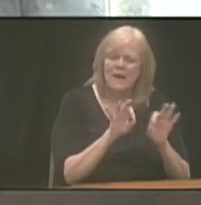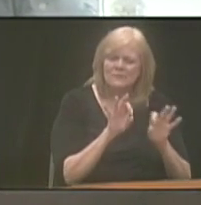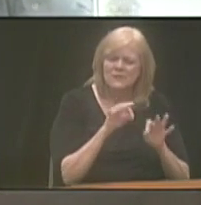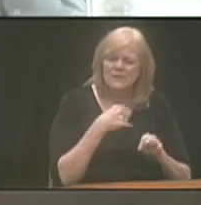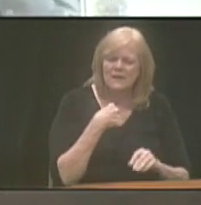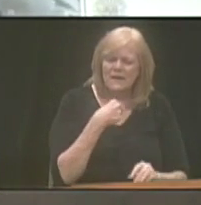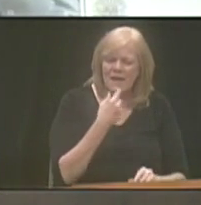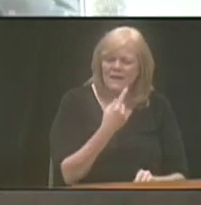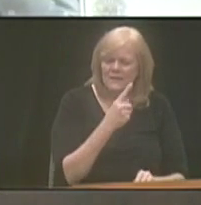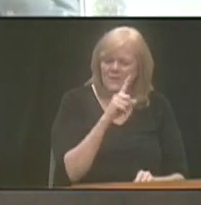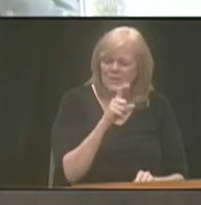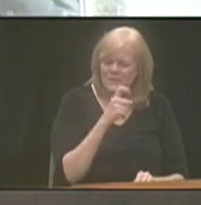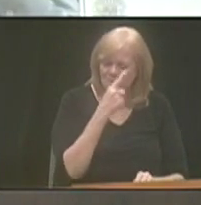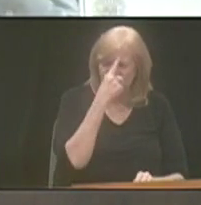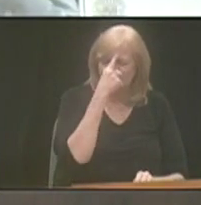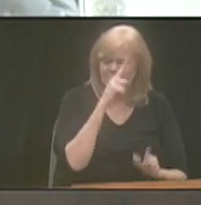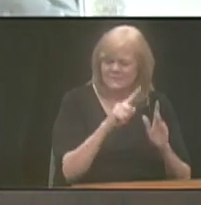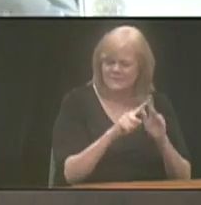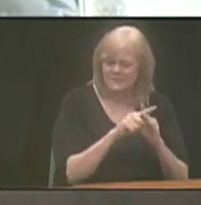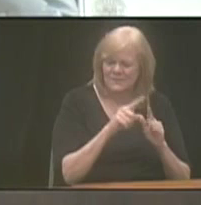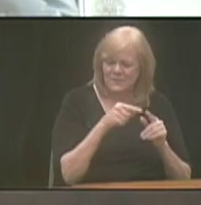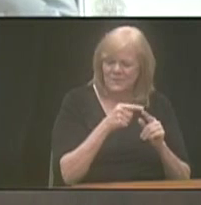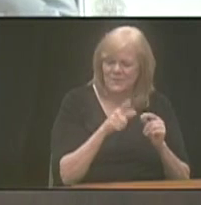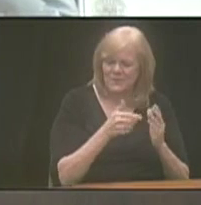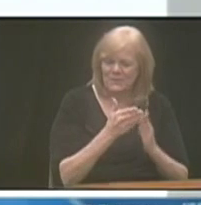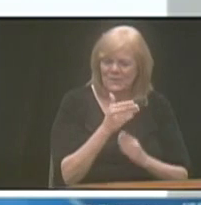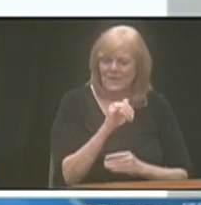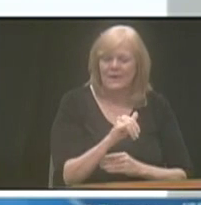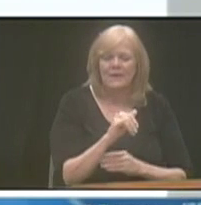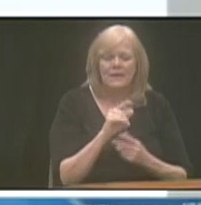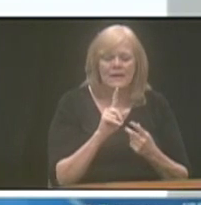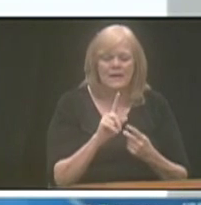thought of a question after you kind of flipped past it.